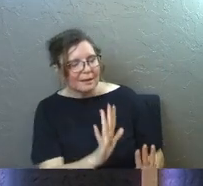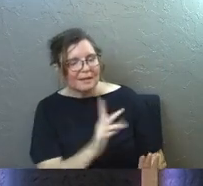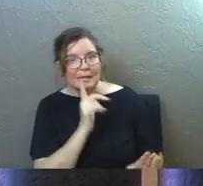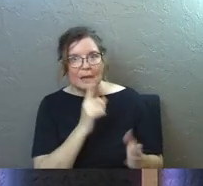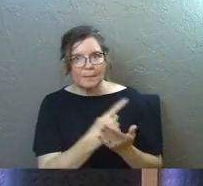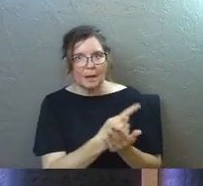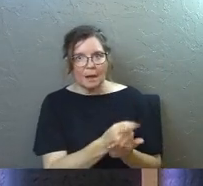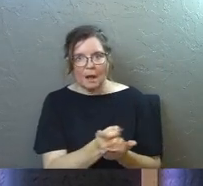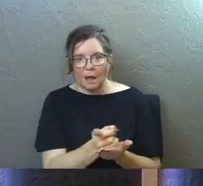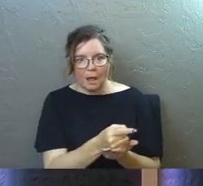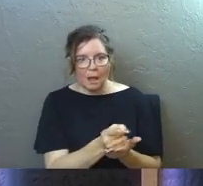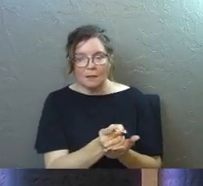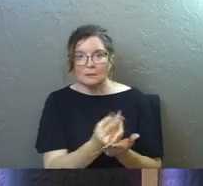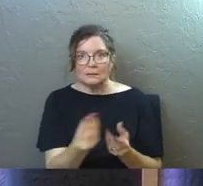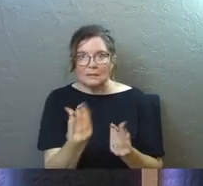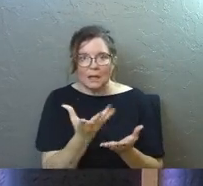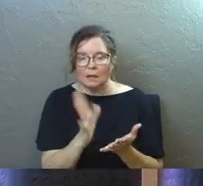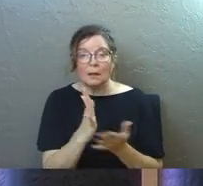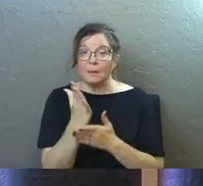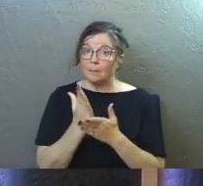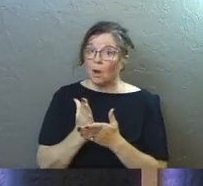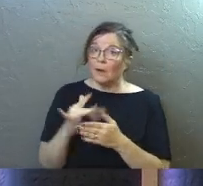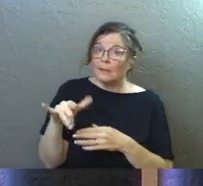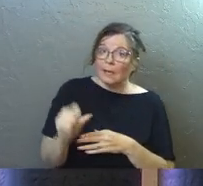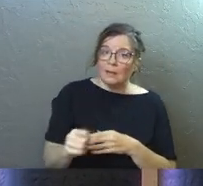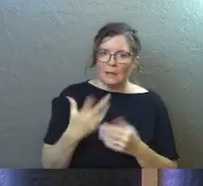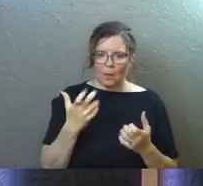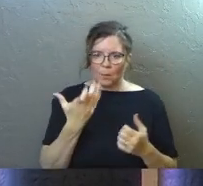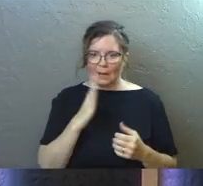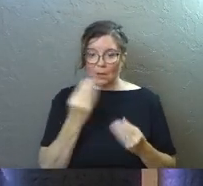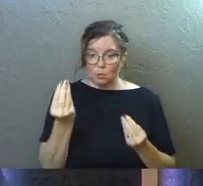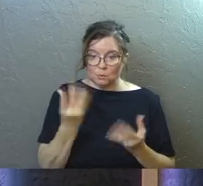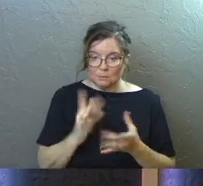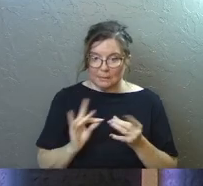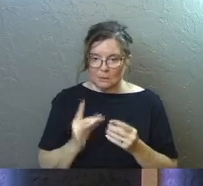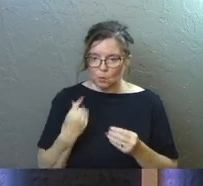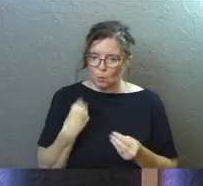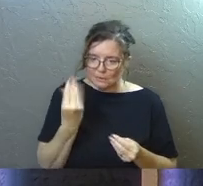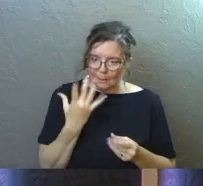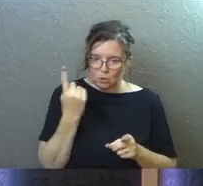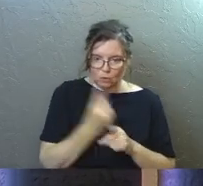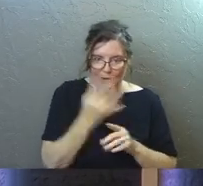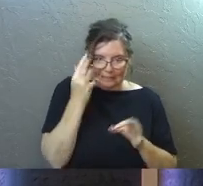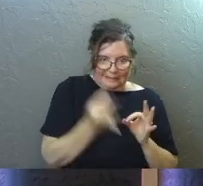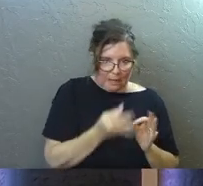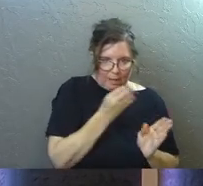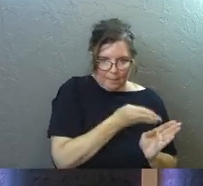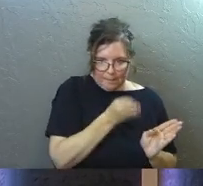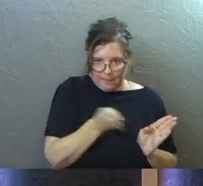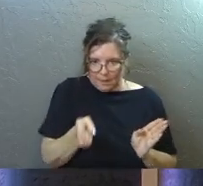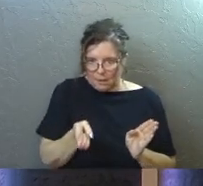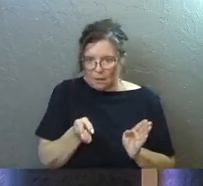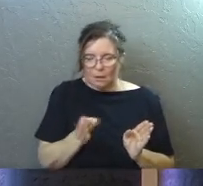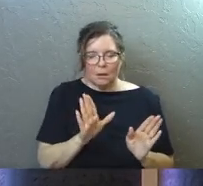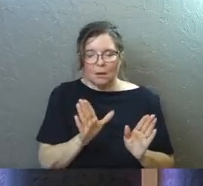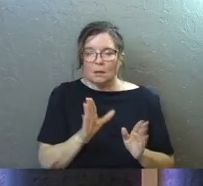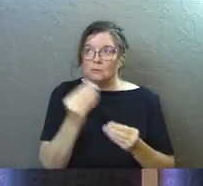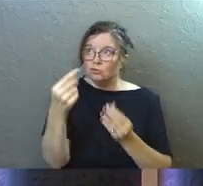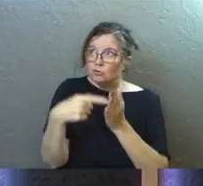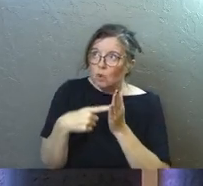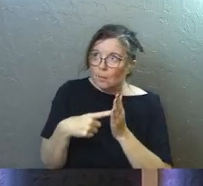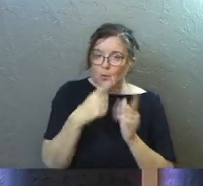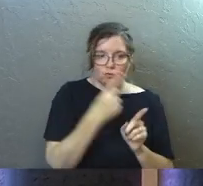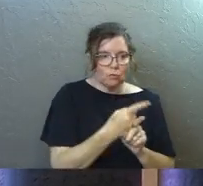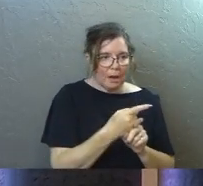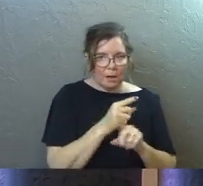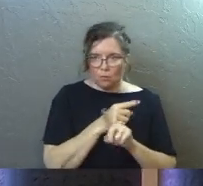a compass, even though that's part of what he does, right? Like sometimes people are like, I want God to speak. So he tells me the right decisions to make, be the compass of my life.